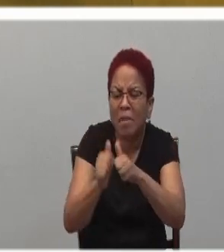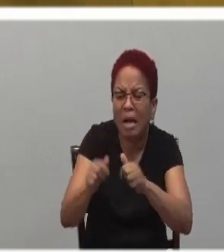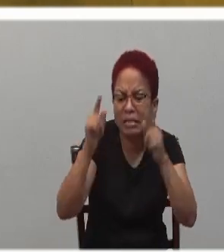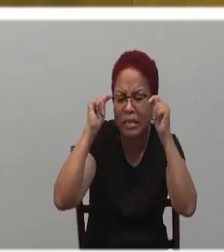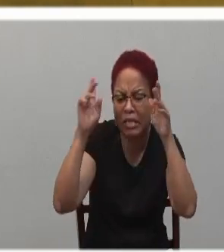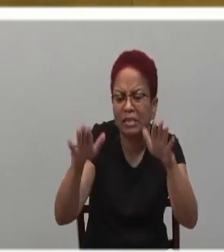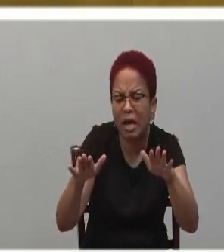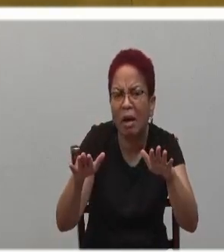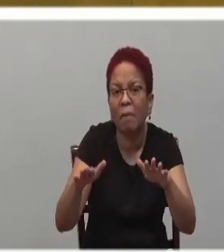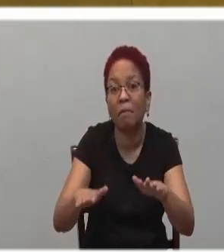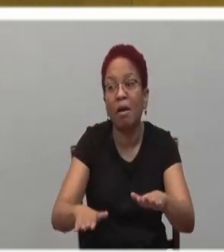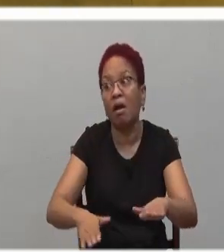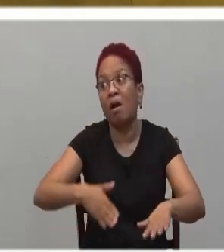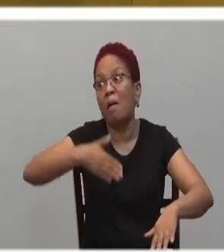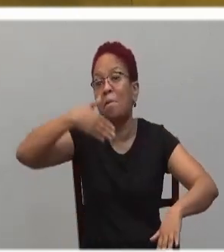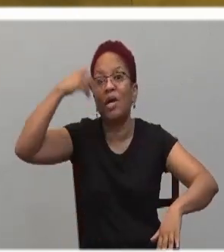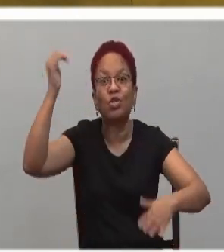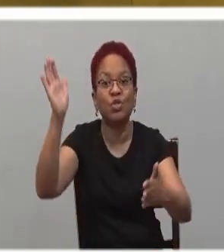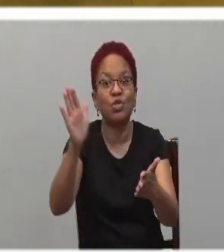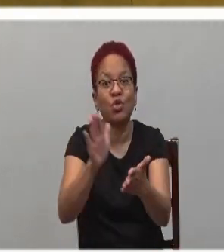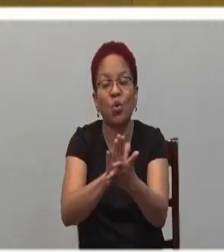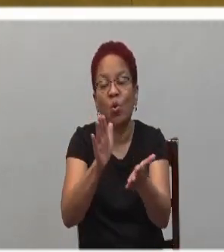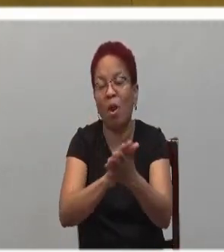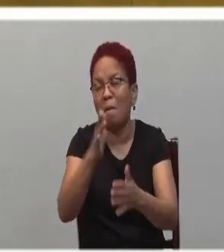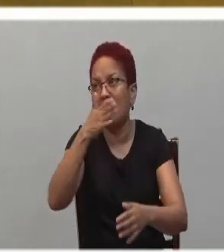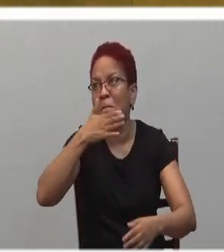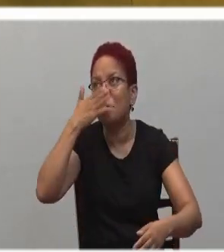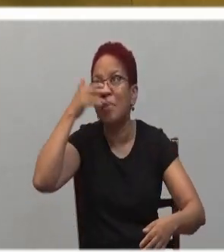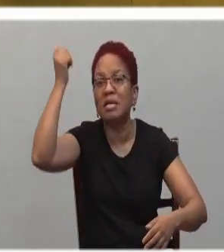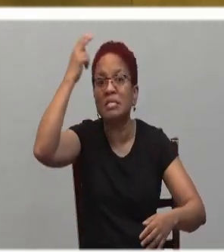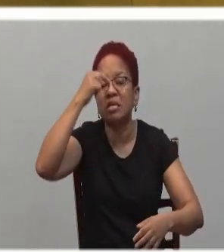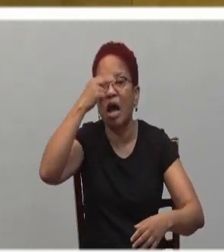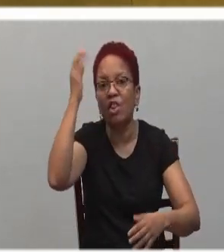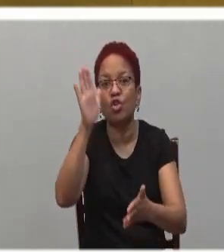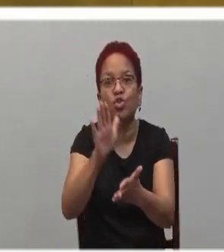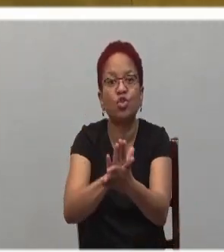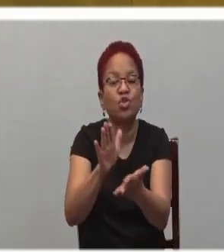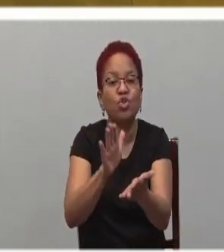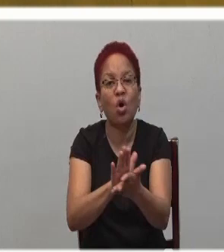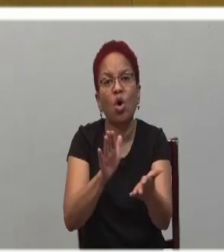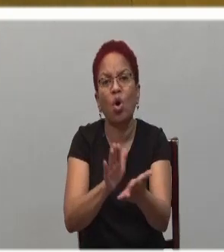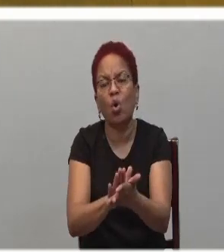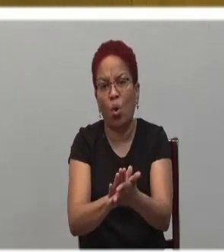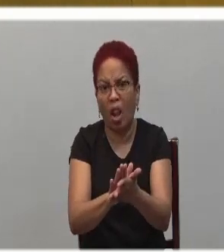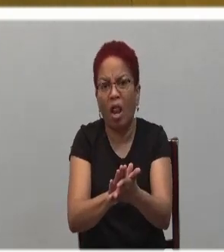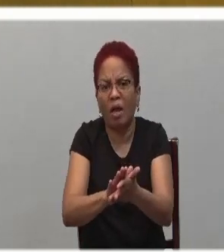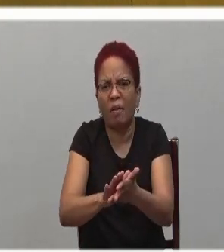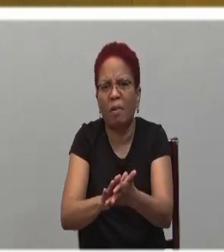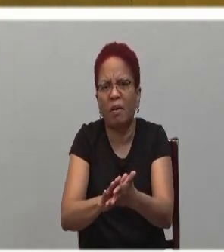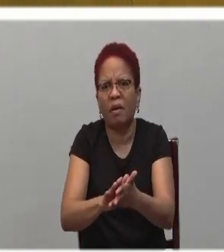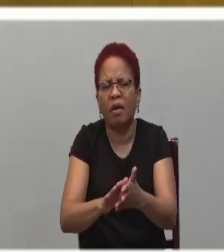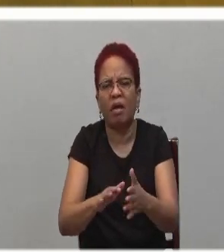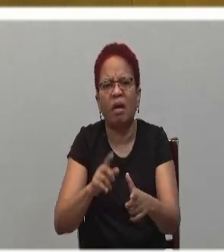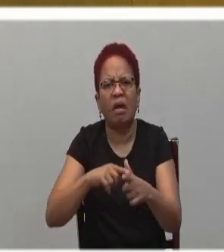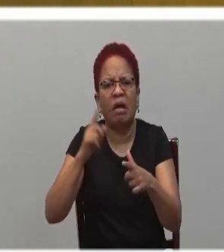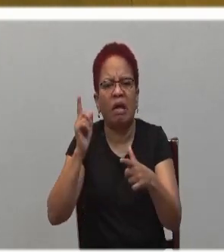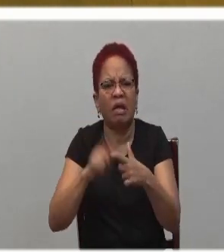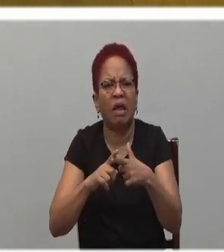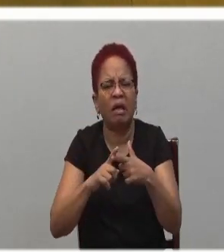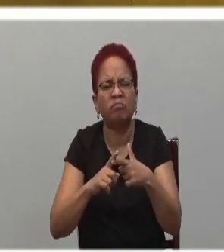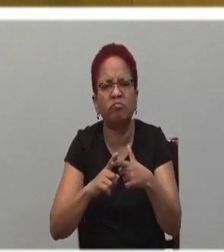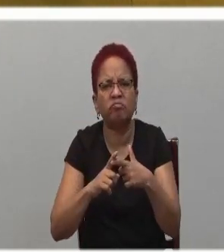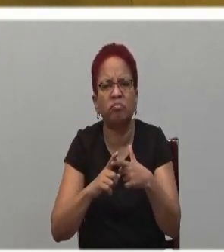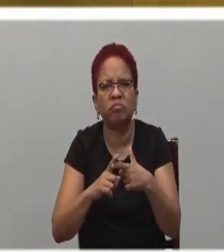into the ideal, the best Catholic high school in Jamaica, after his experience of that high school,